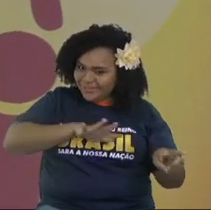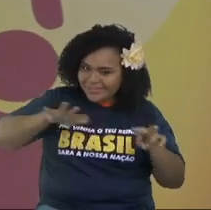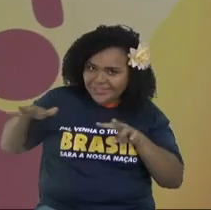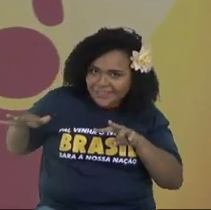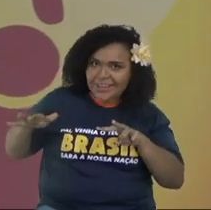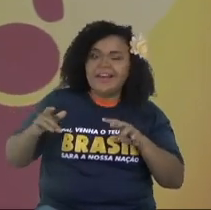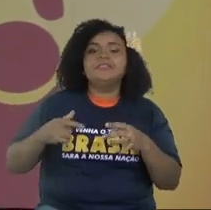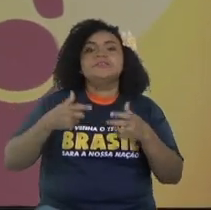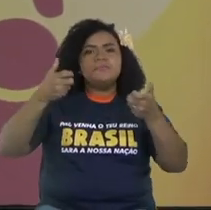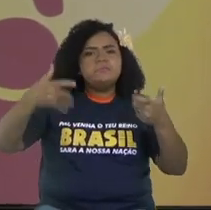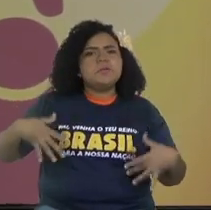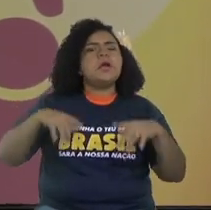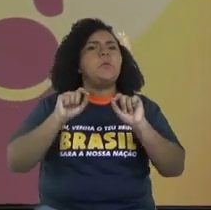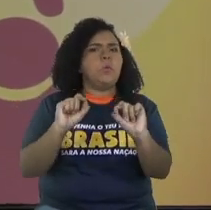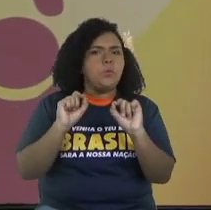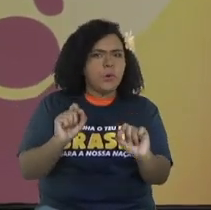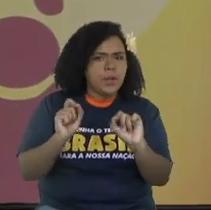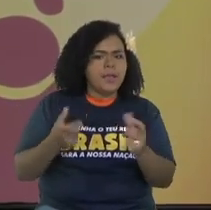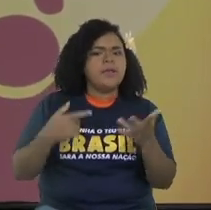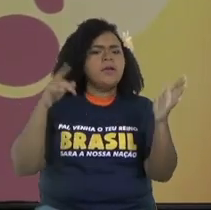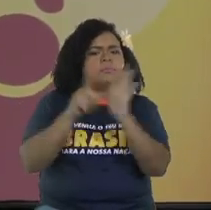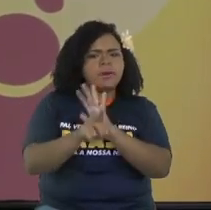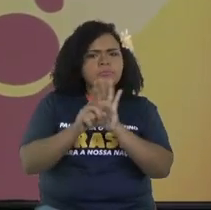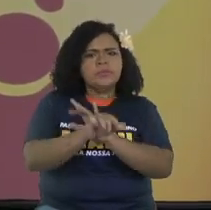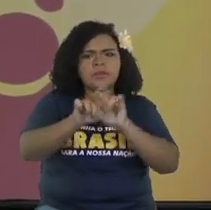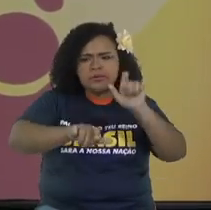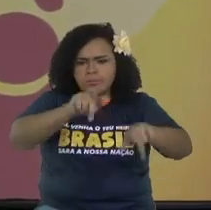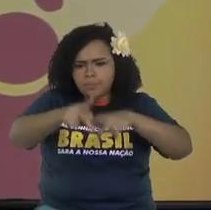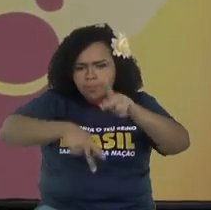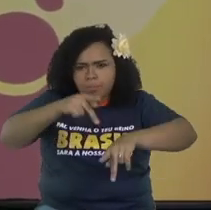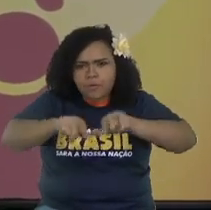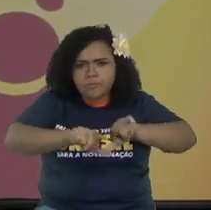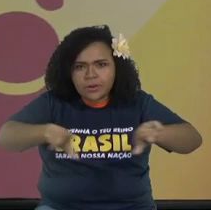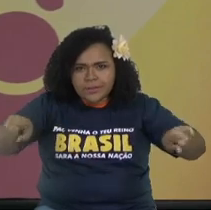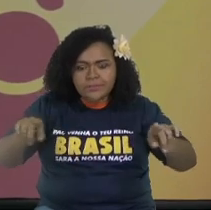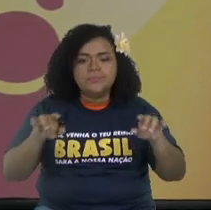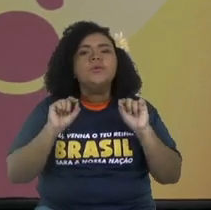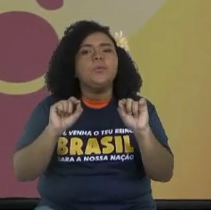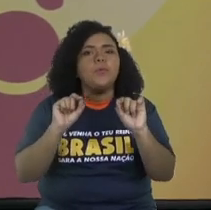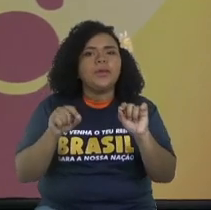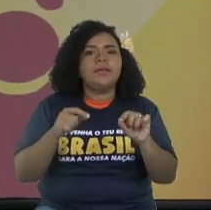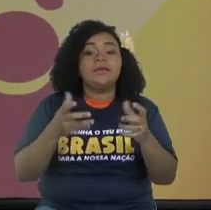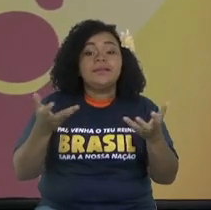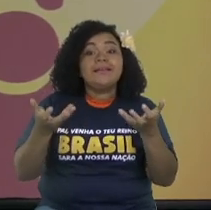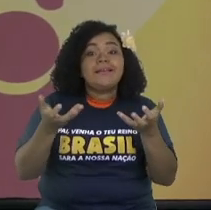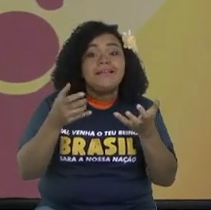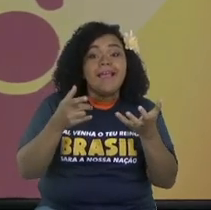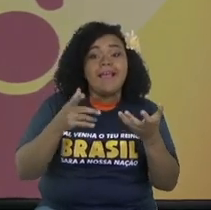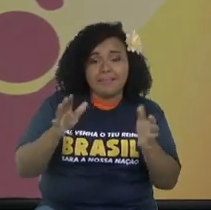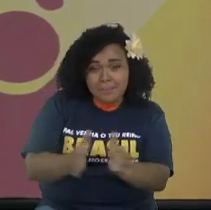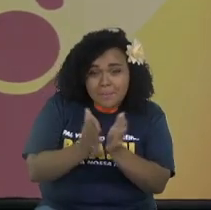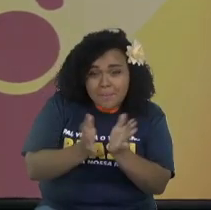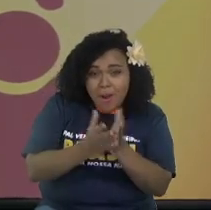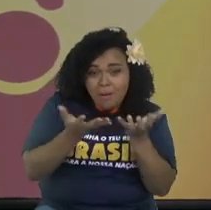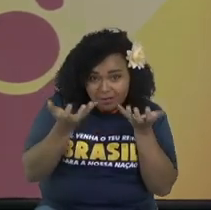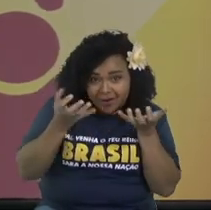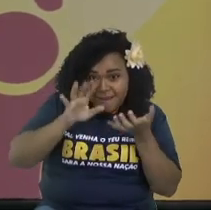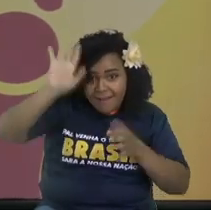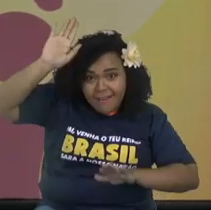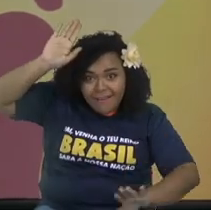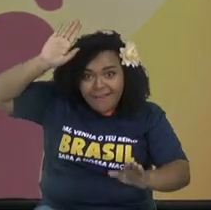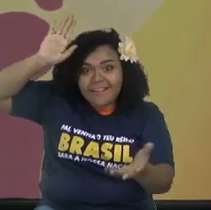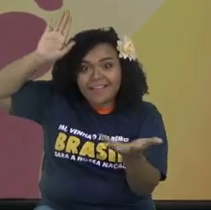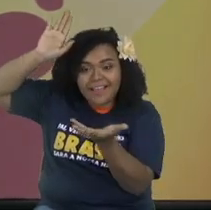Two weeks ago, I asked, who wants to be